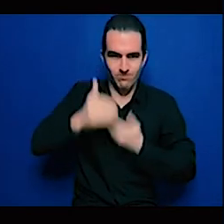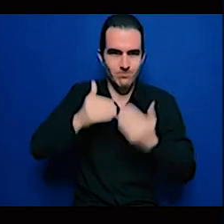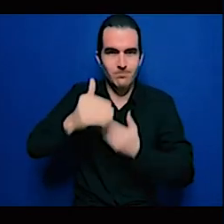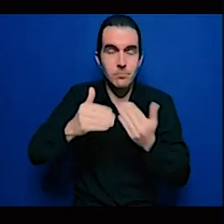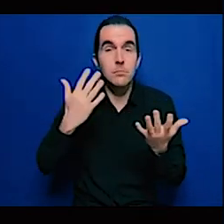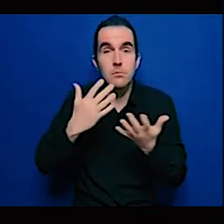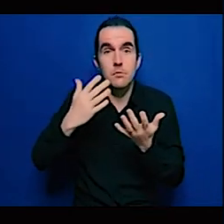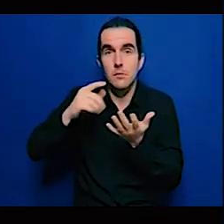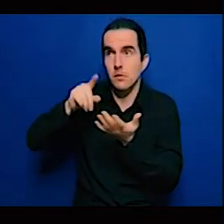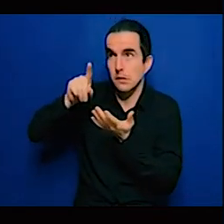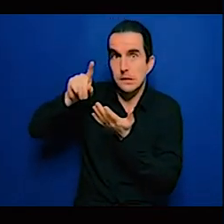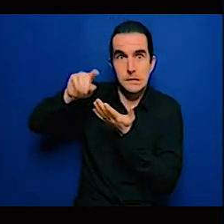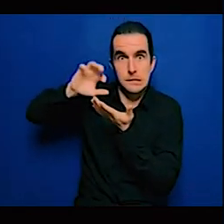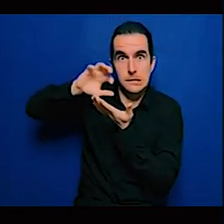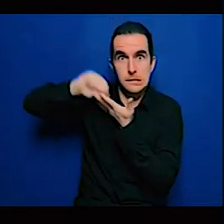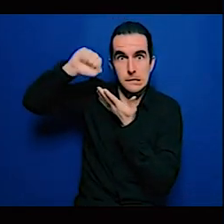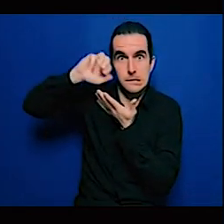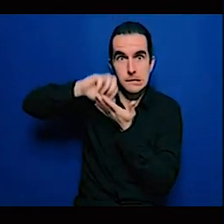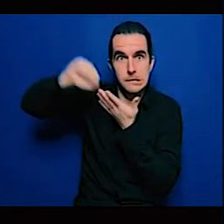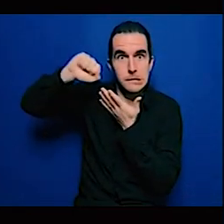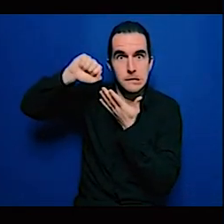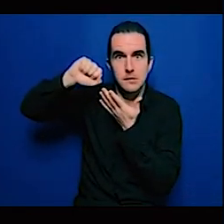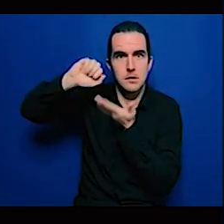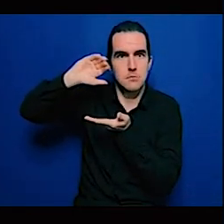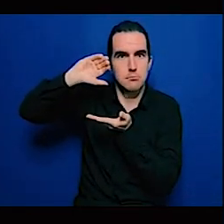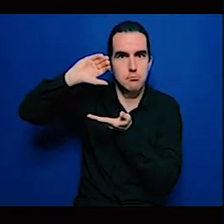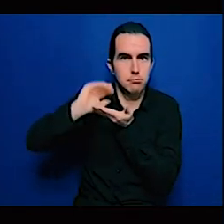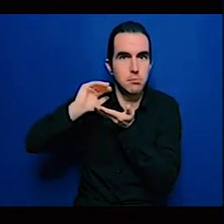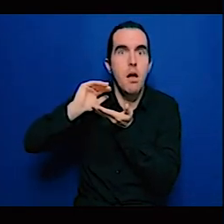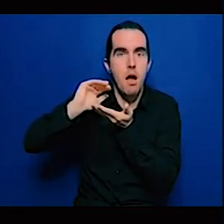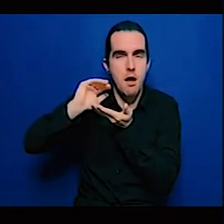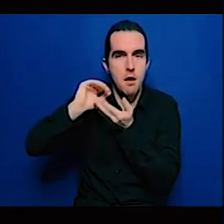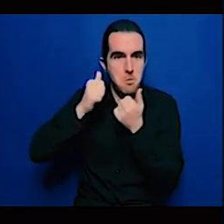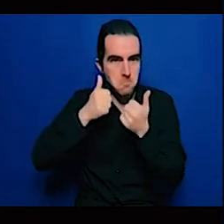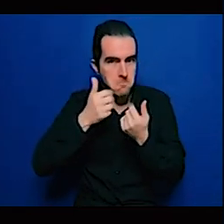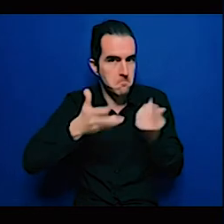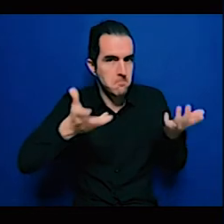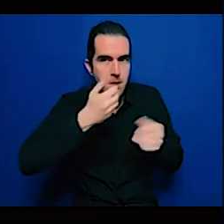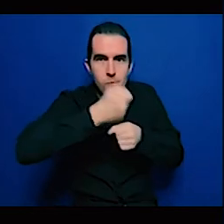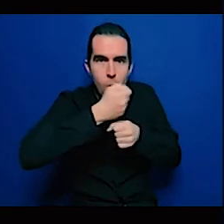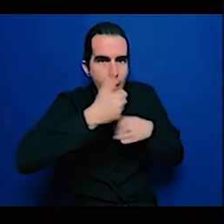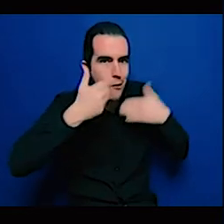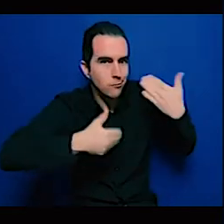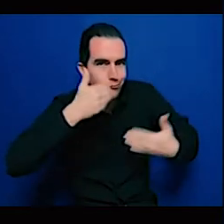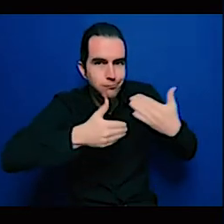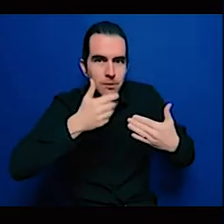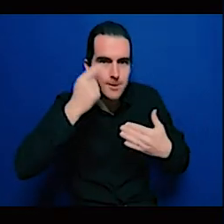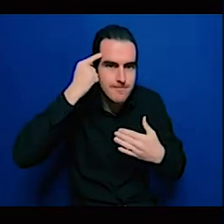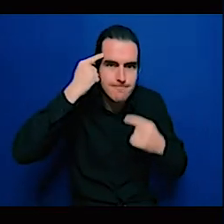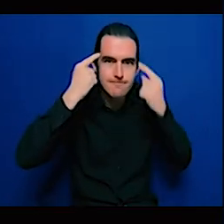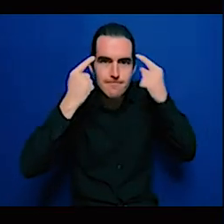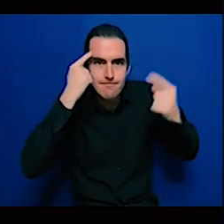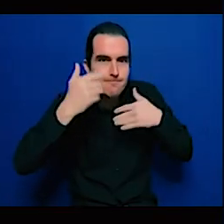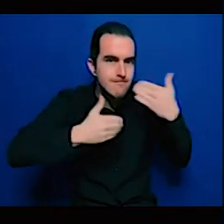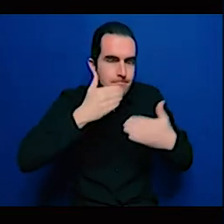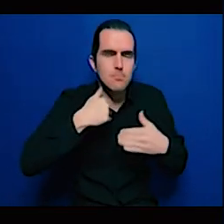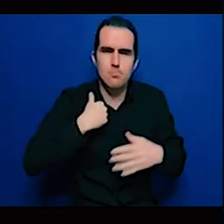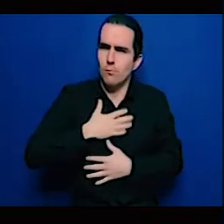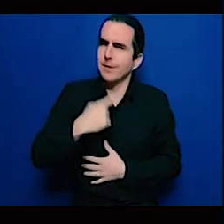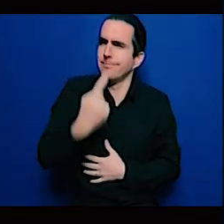institutions there are solutions that can be put in place but we have to support research